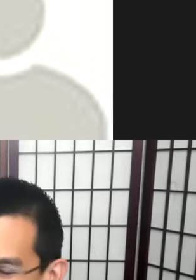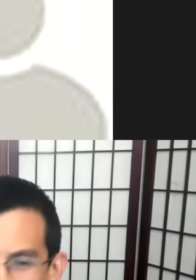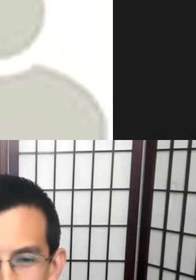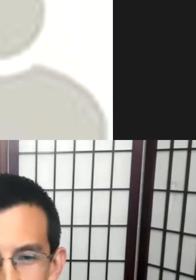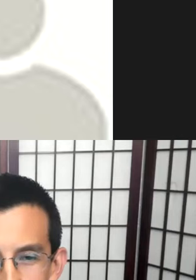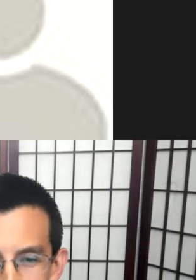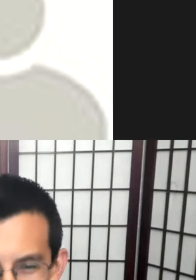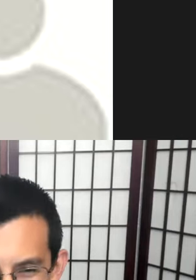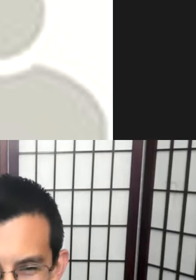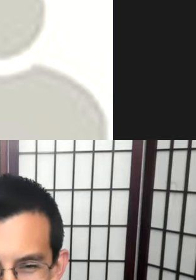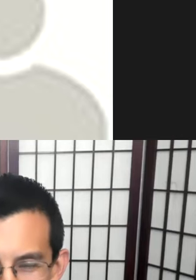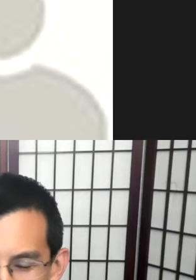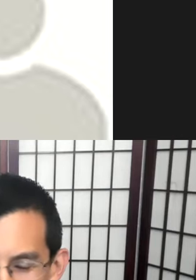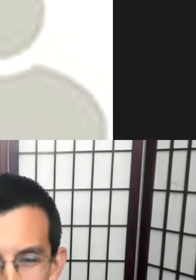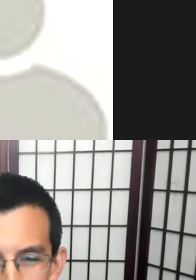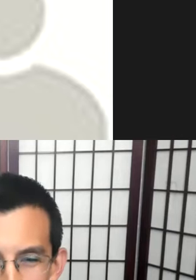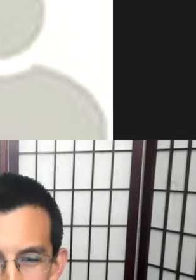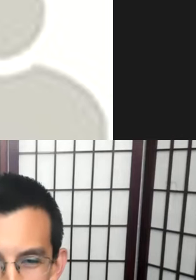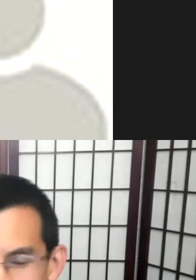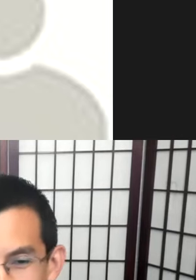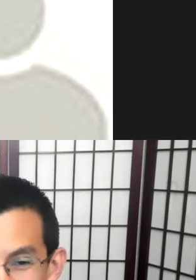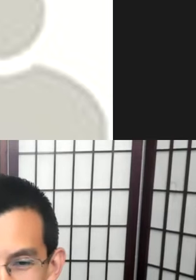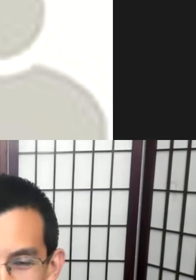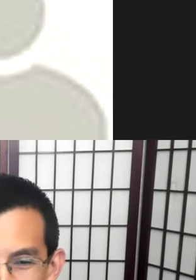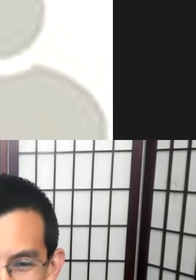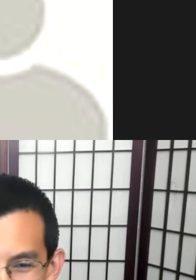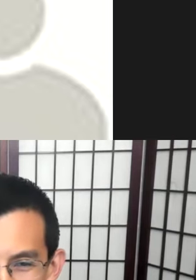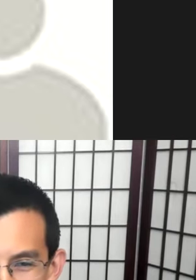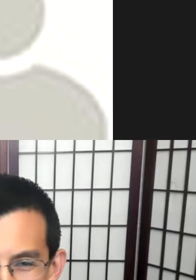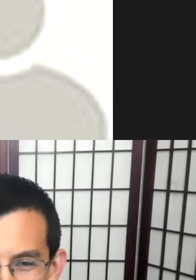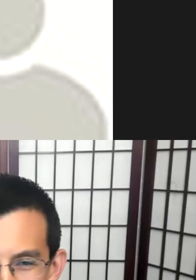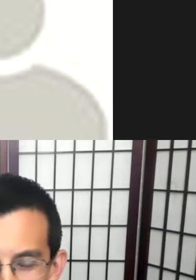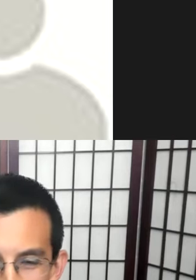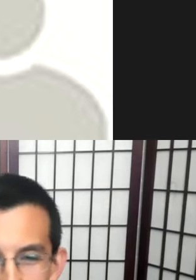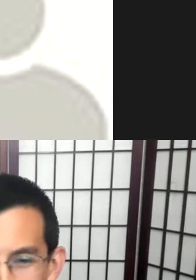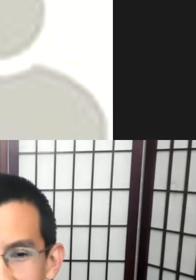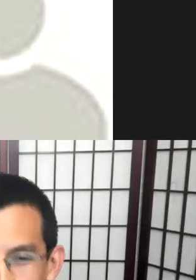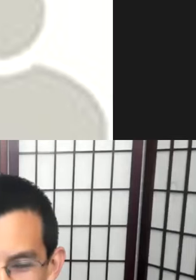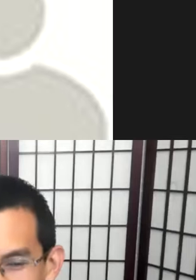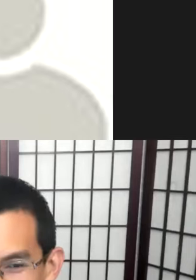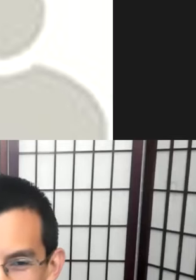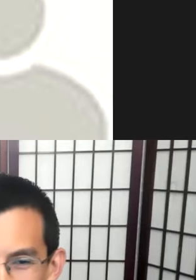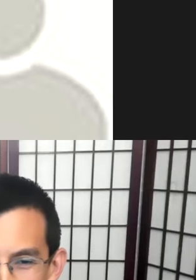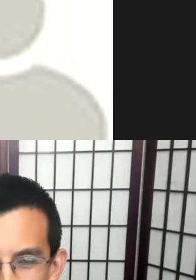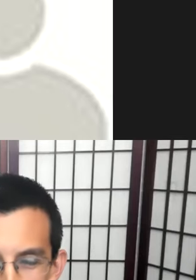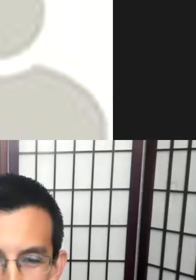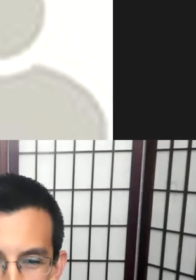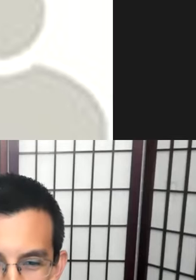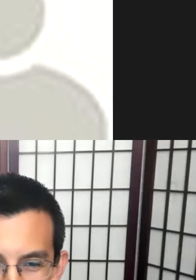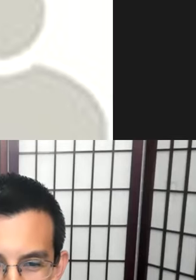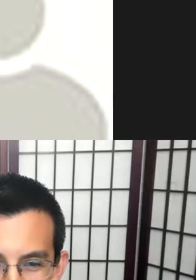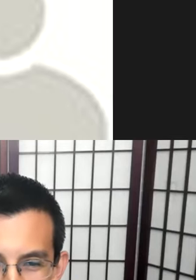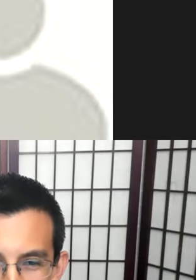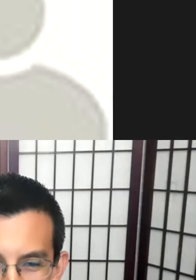of being under somebody's rules would require me to do something that I consider to be inappropriate. I do it outside of the auspices of that